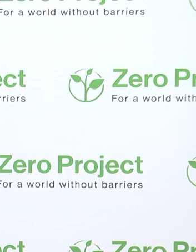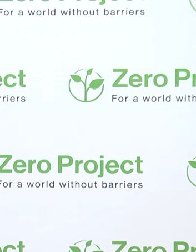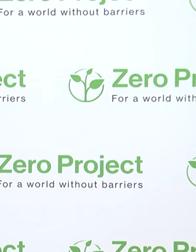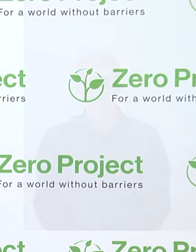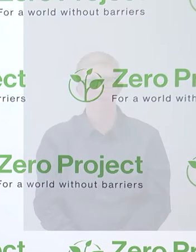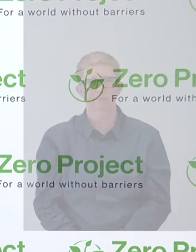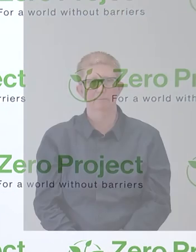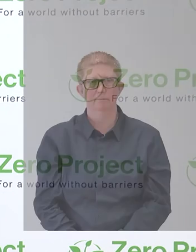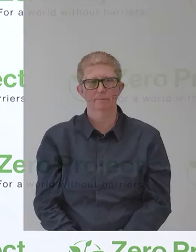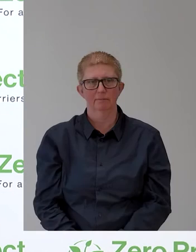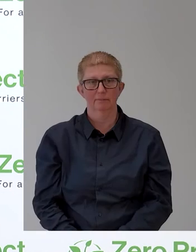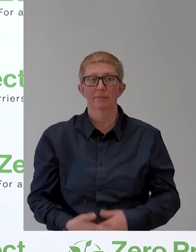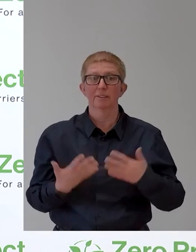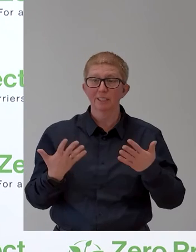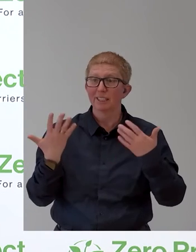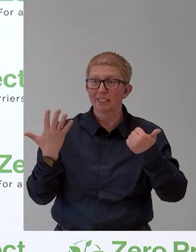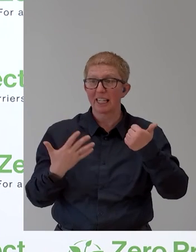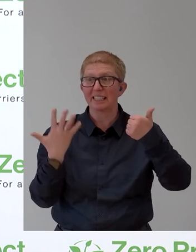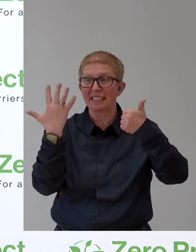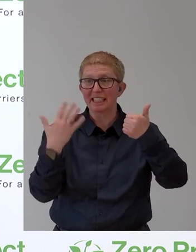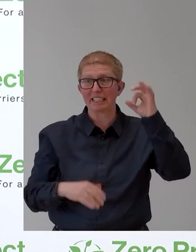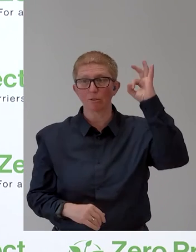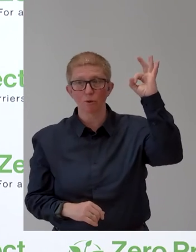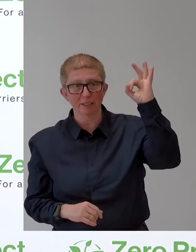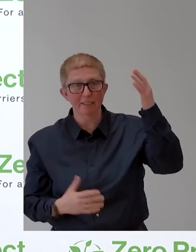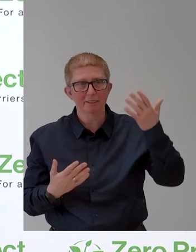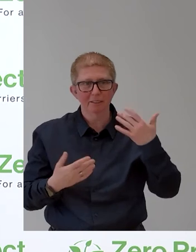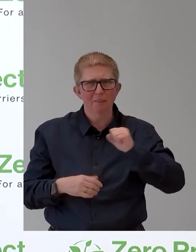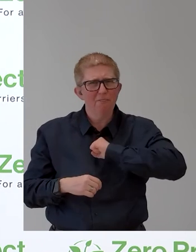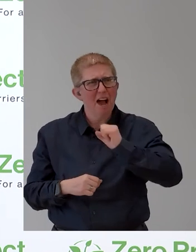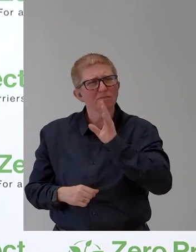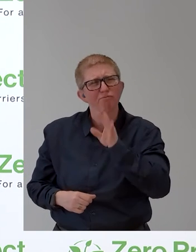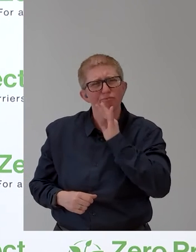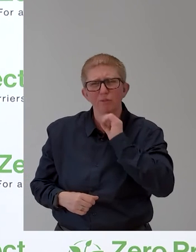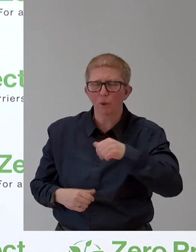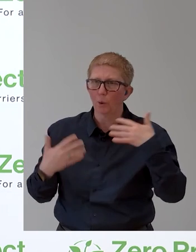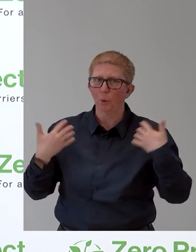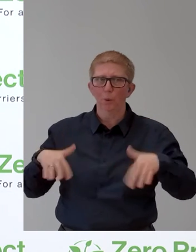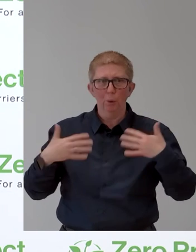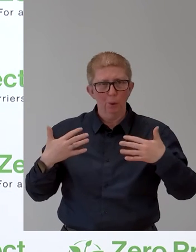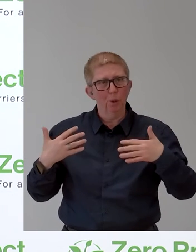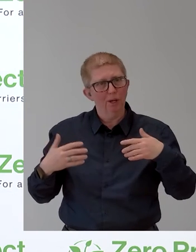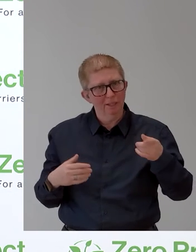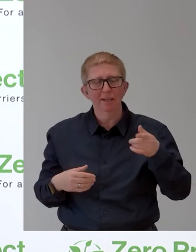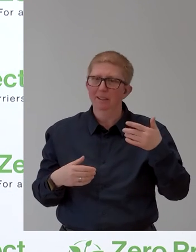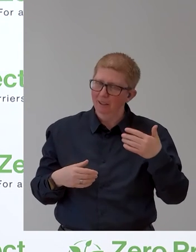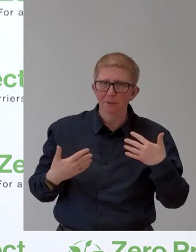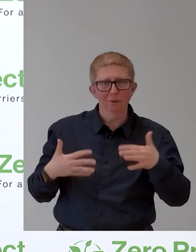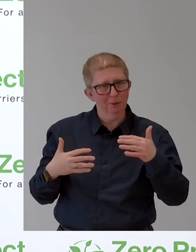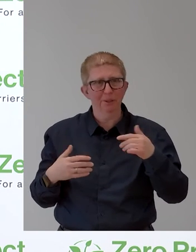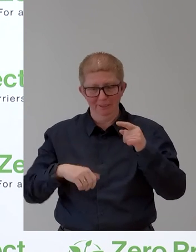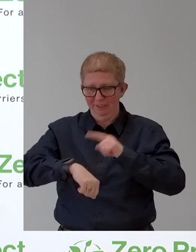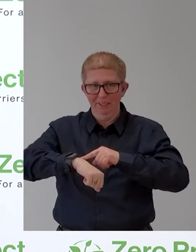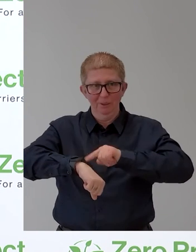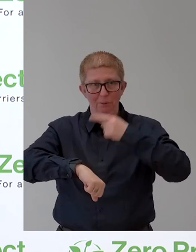So this was six degrees and you could tell it was the fastest speech ever. I think Miri was really speeding up towards the end because I tried to